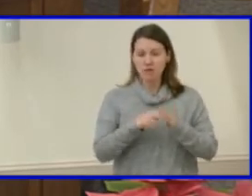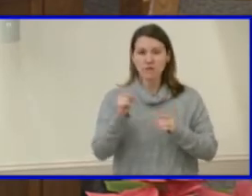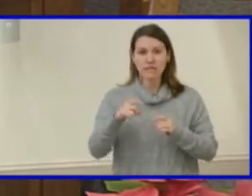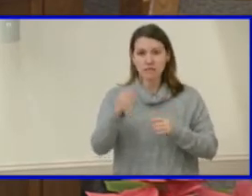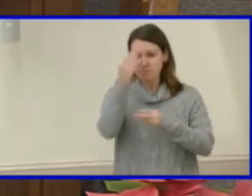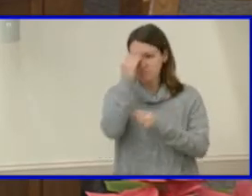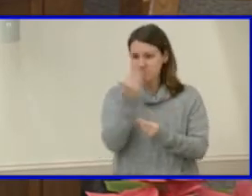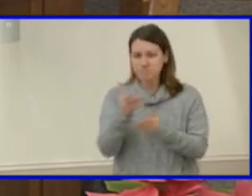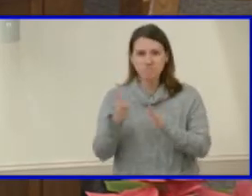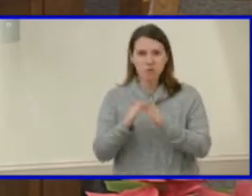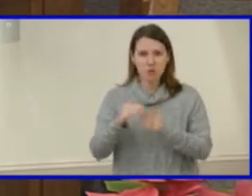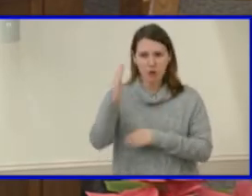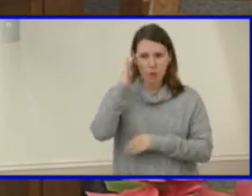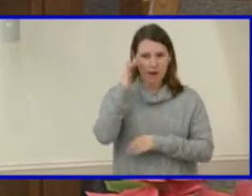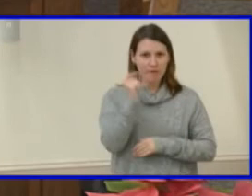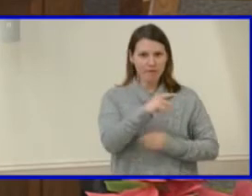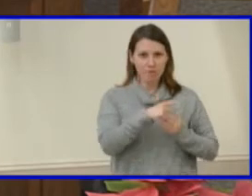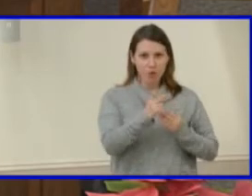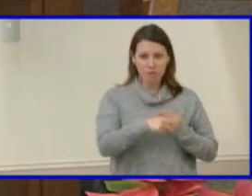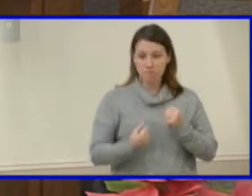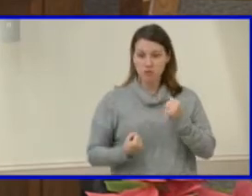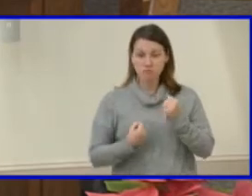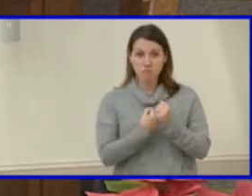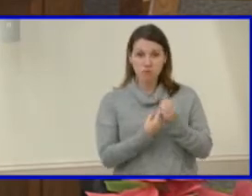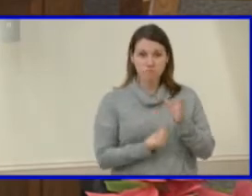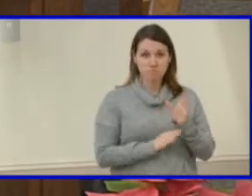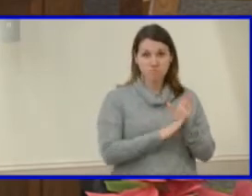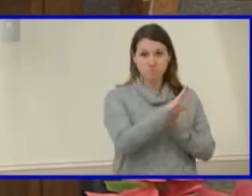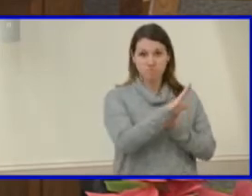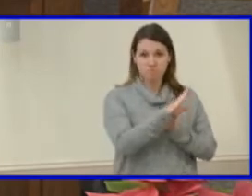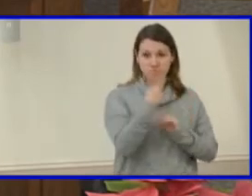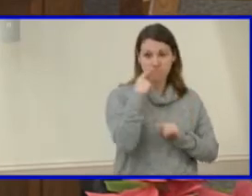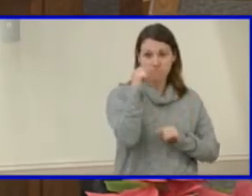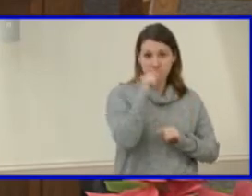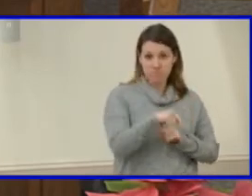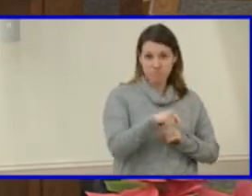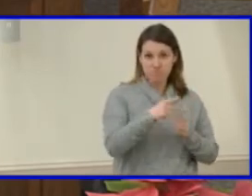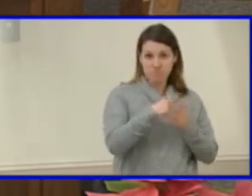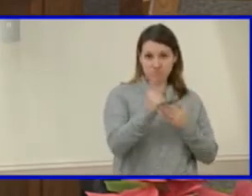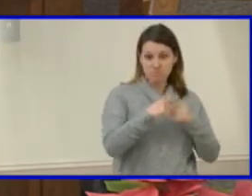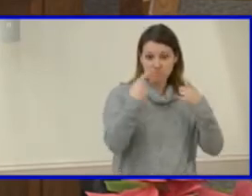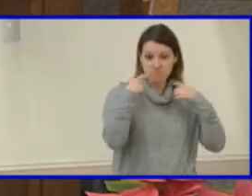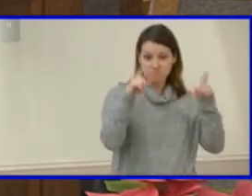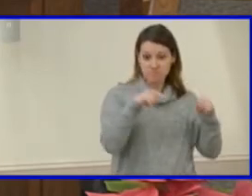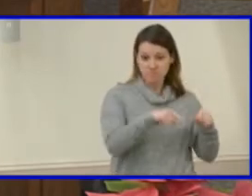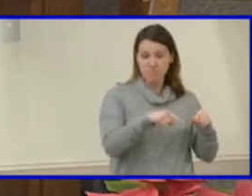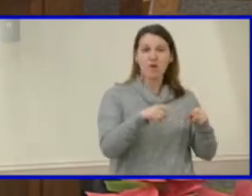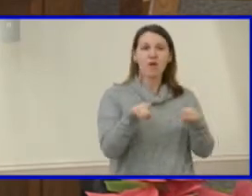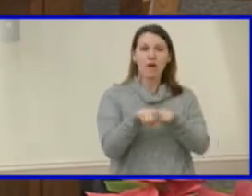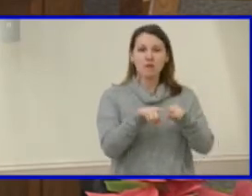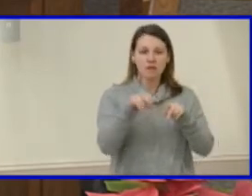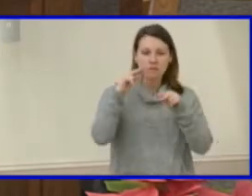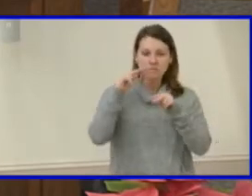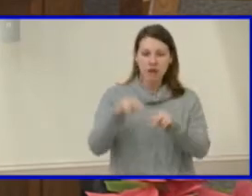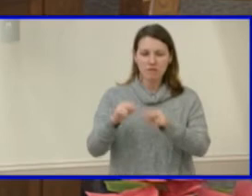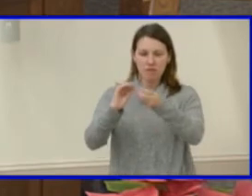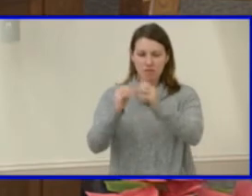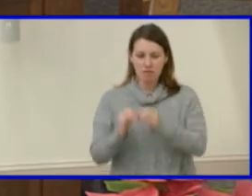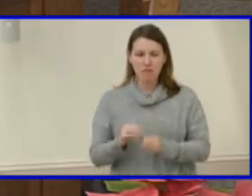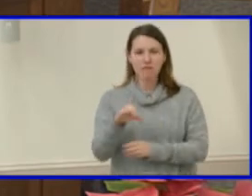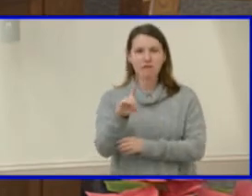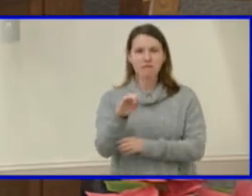program, support the growth and success of this program, and monitor the demographic data that will drive our shared goals.